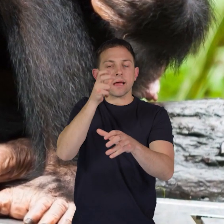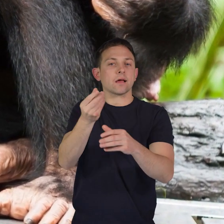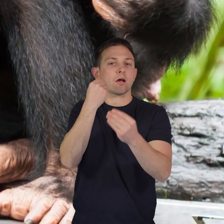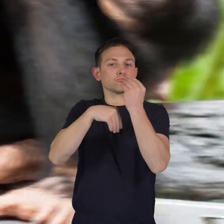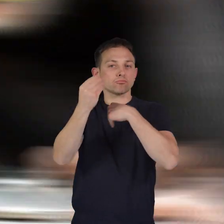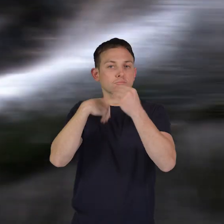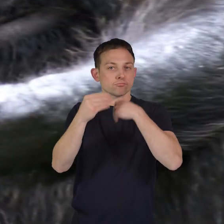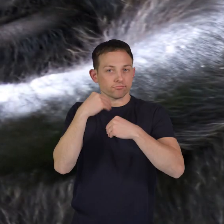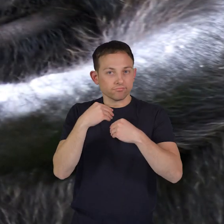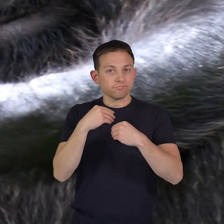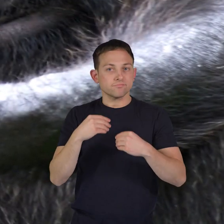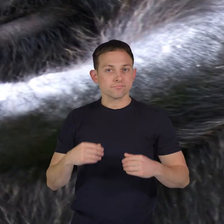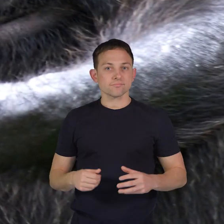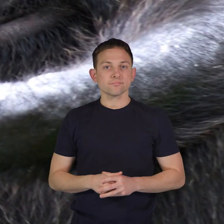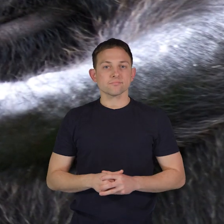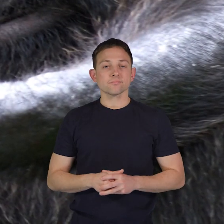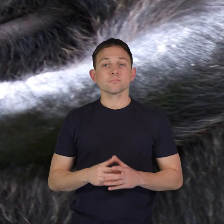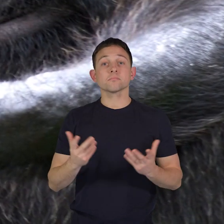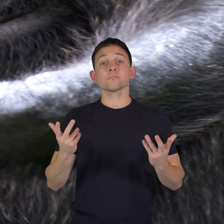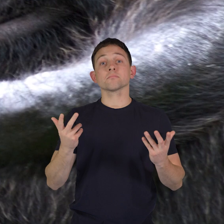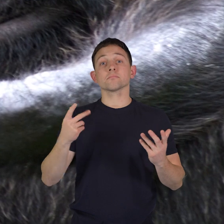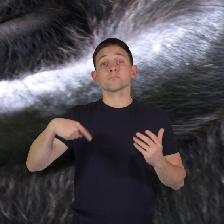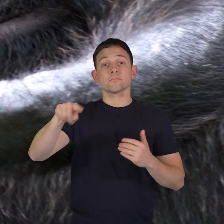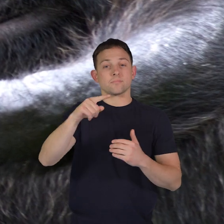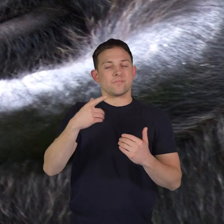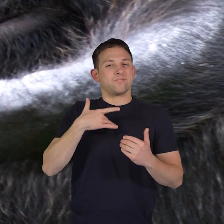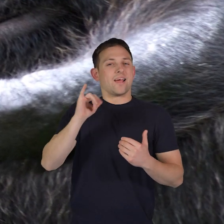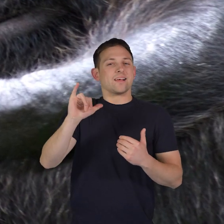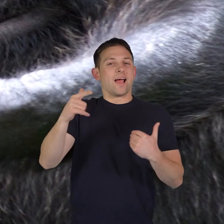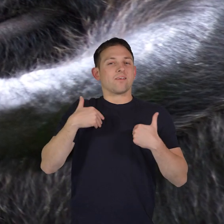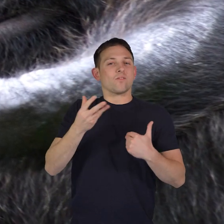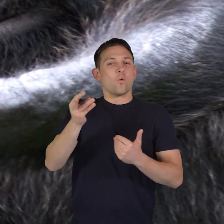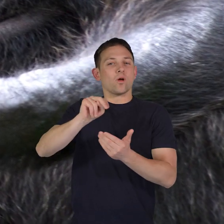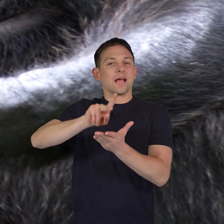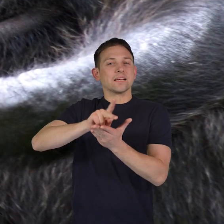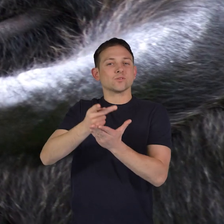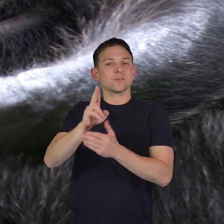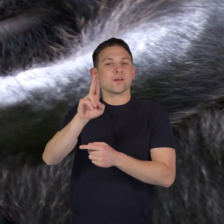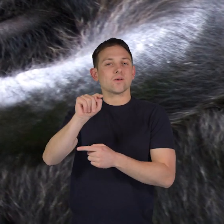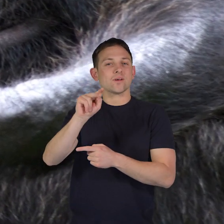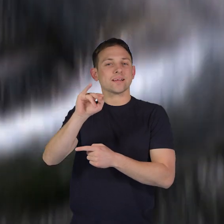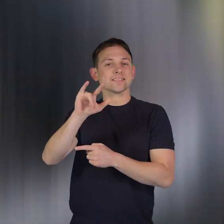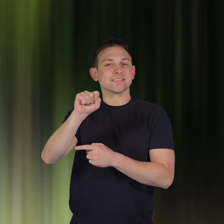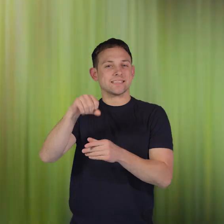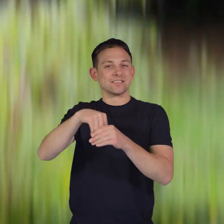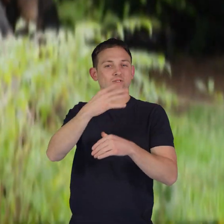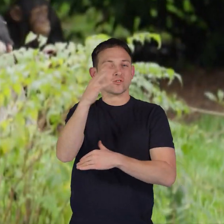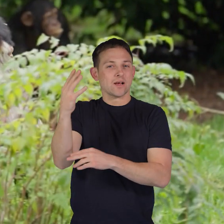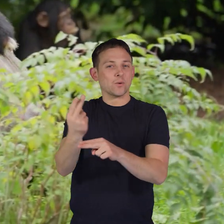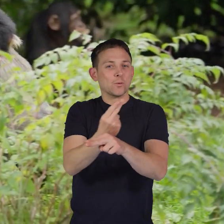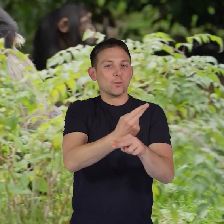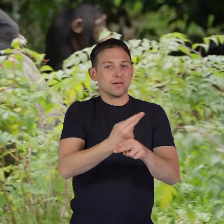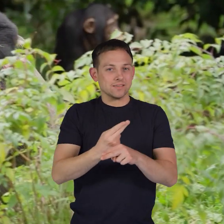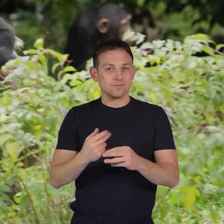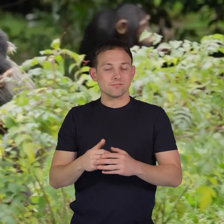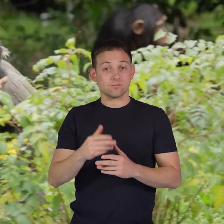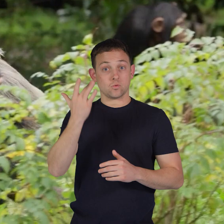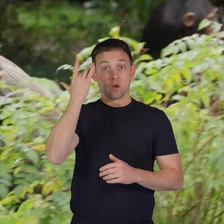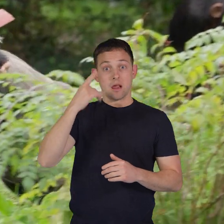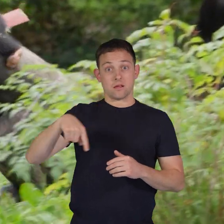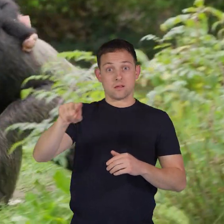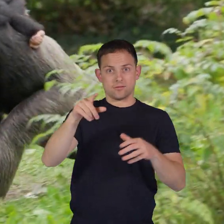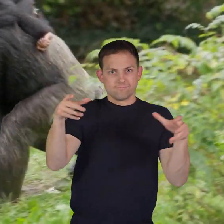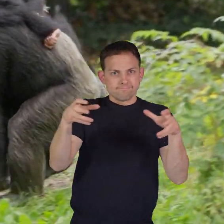ants to eat in a way it's like they have their own kitchen utensils to use in the jungle because of their keen